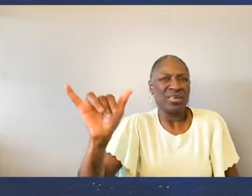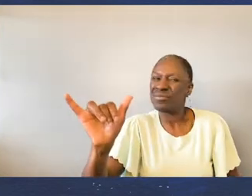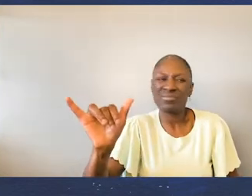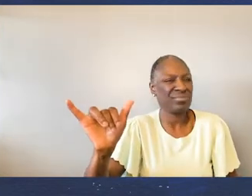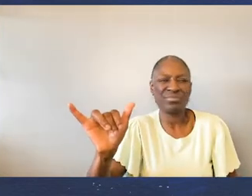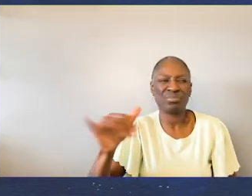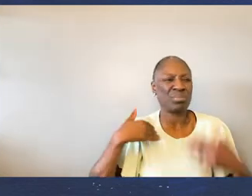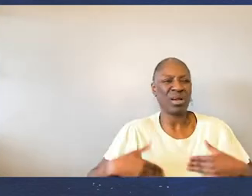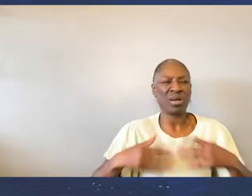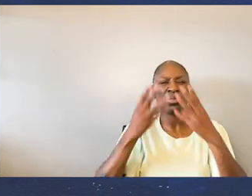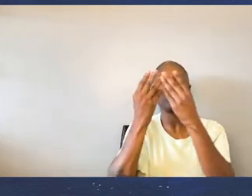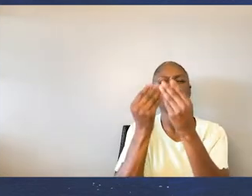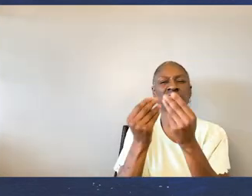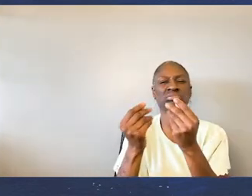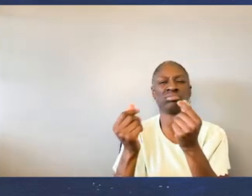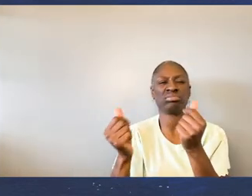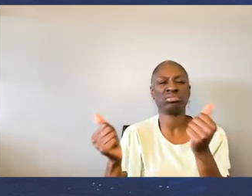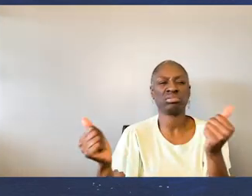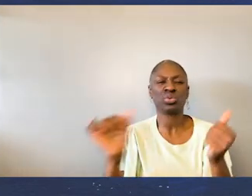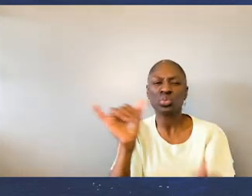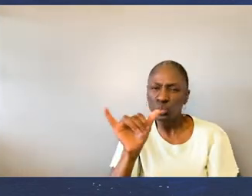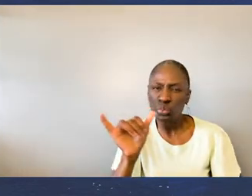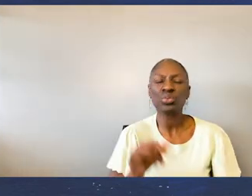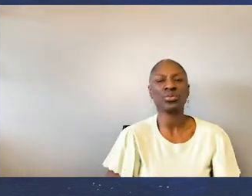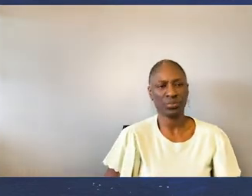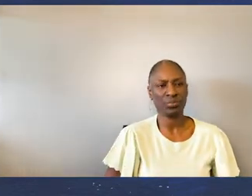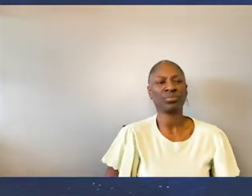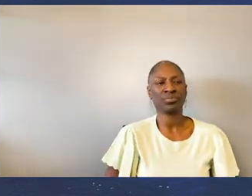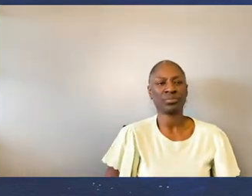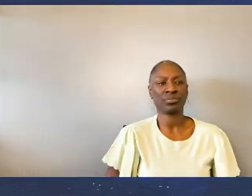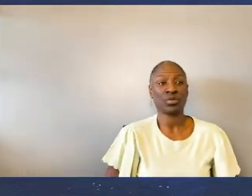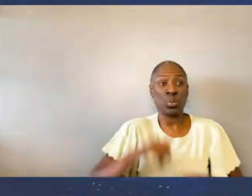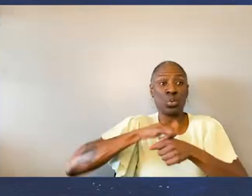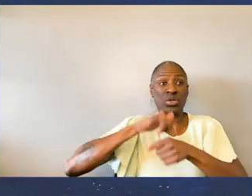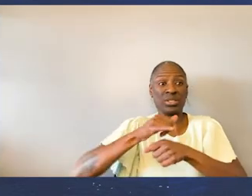interdependence And bodily impermanence We all share